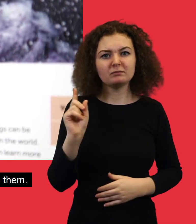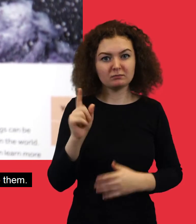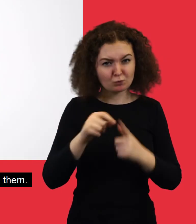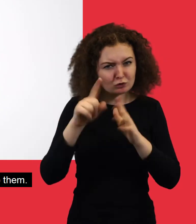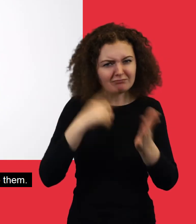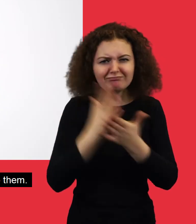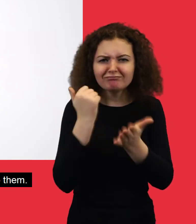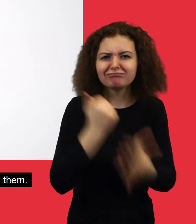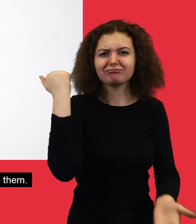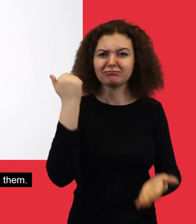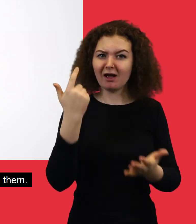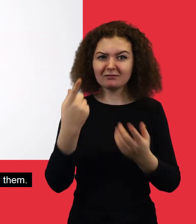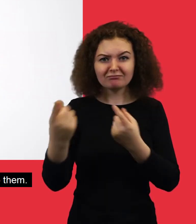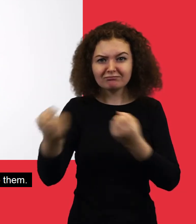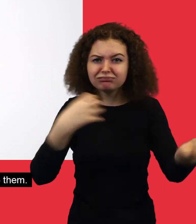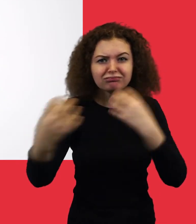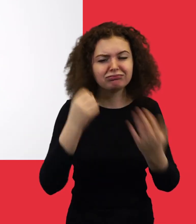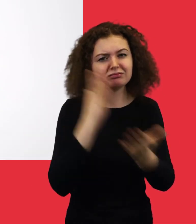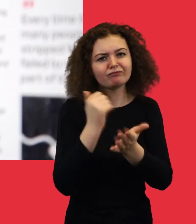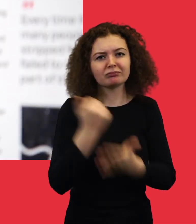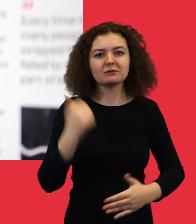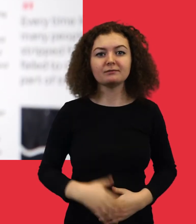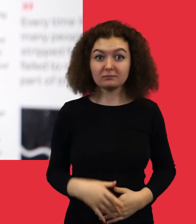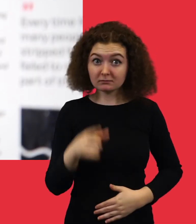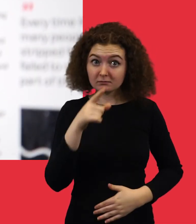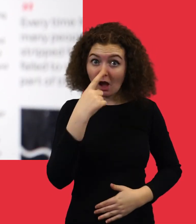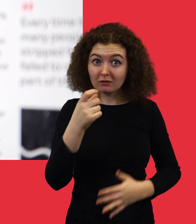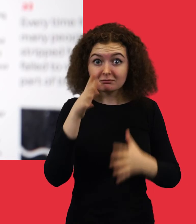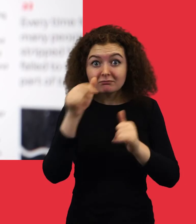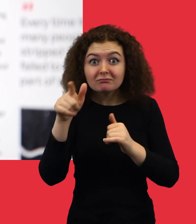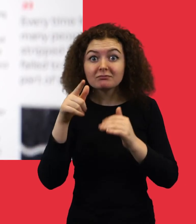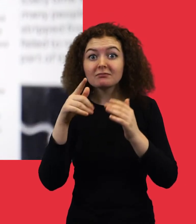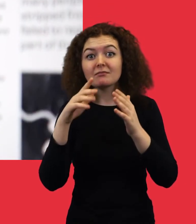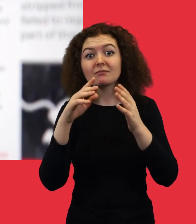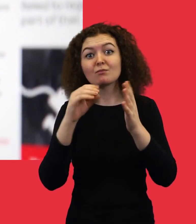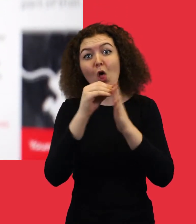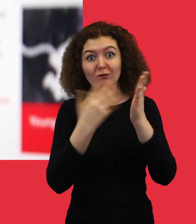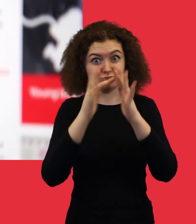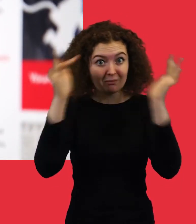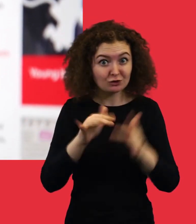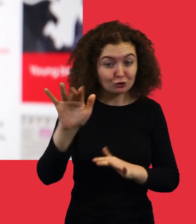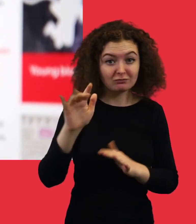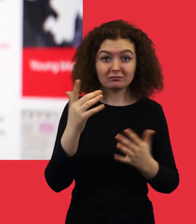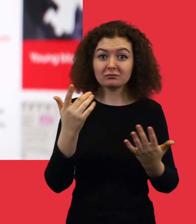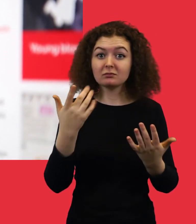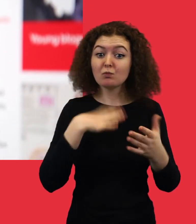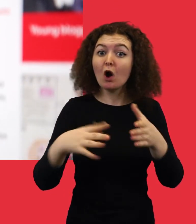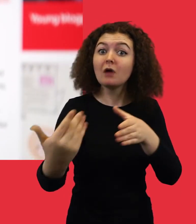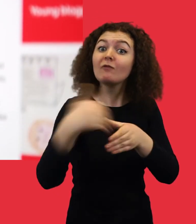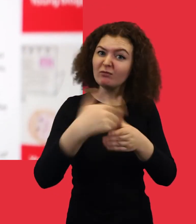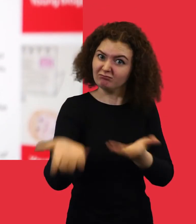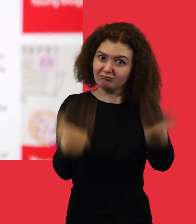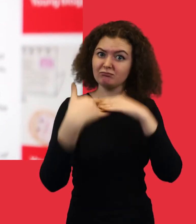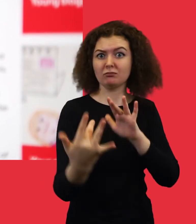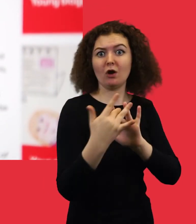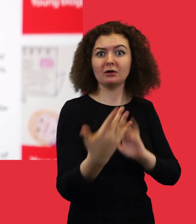brilliantly, and the response was great. You can check out the blogs on the website. The invitation is still open,